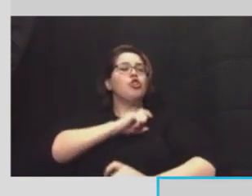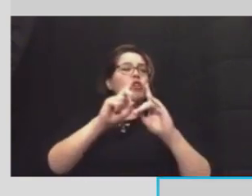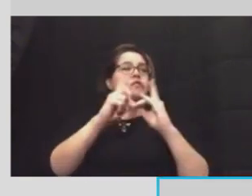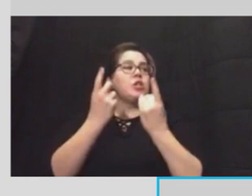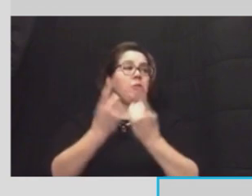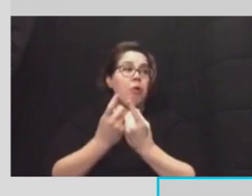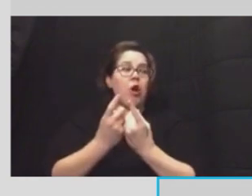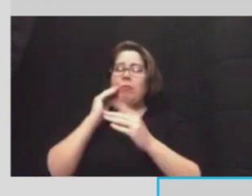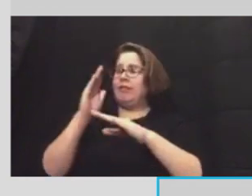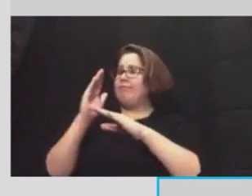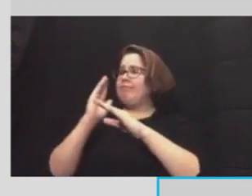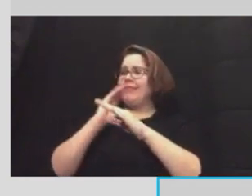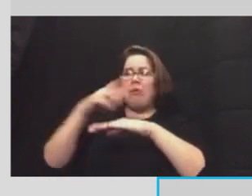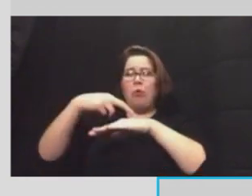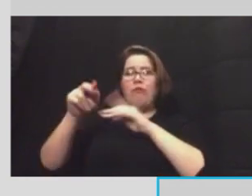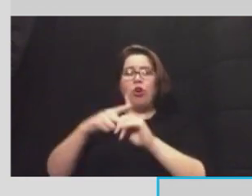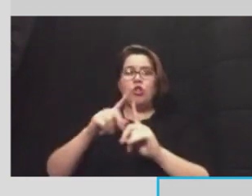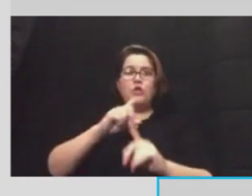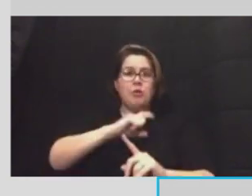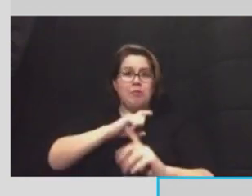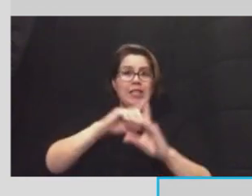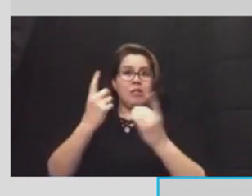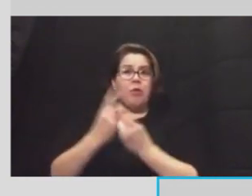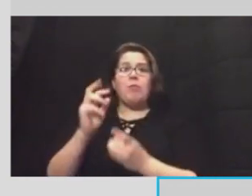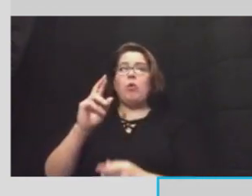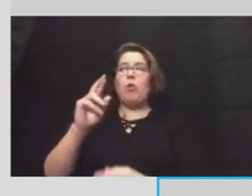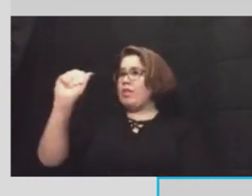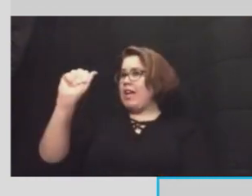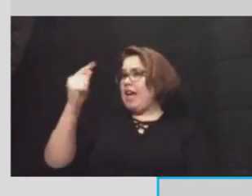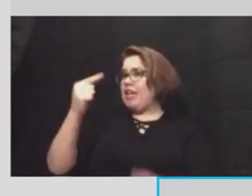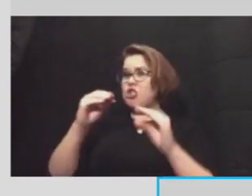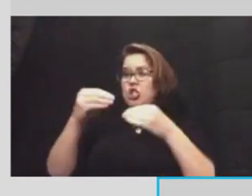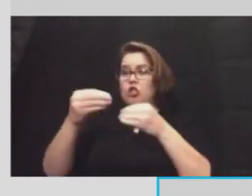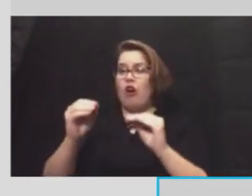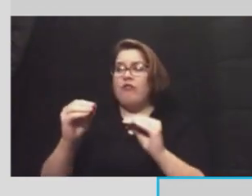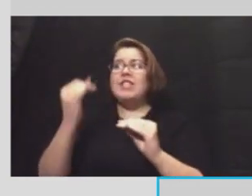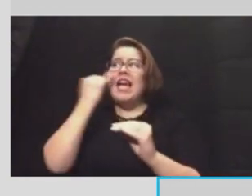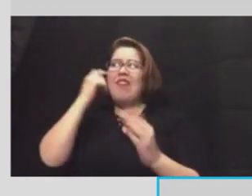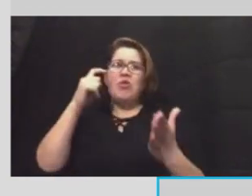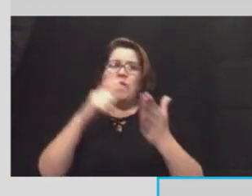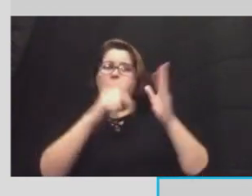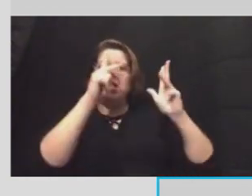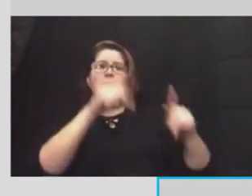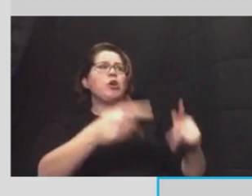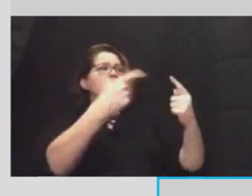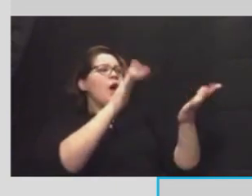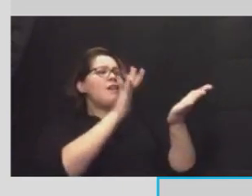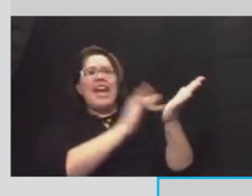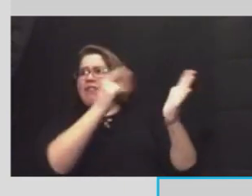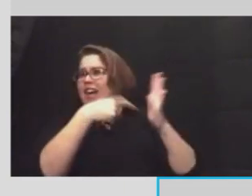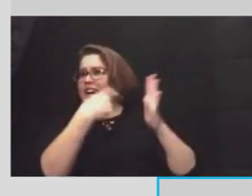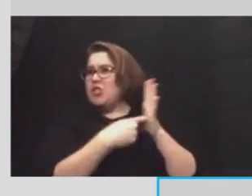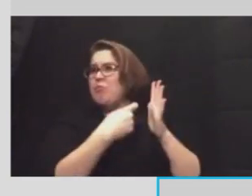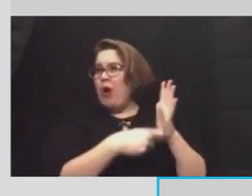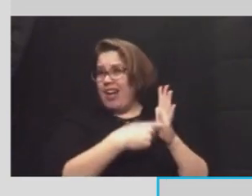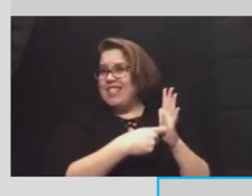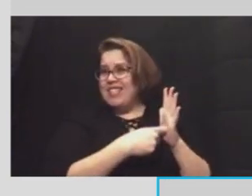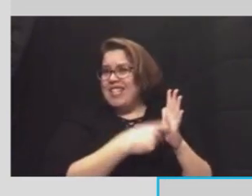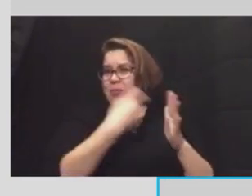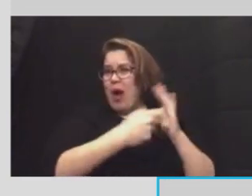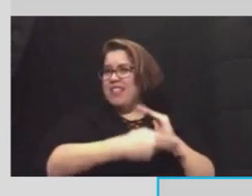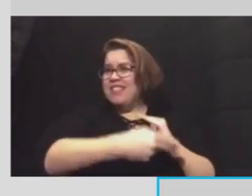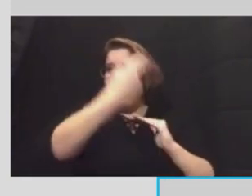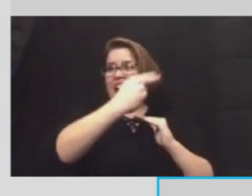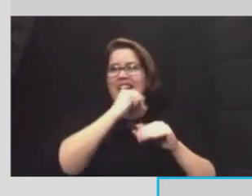into the police department, or to the attorney general's office, if you see someone or someplace taking advantage of